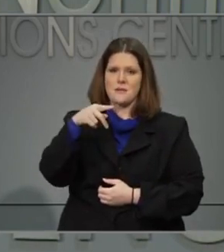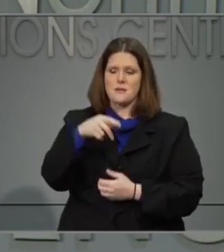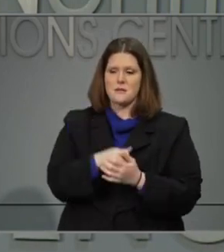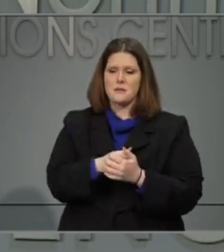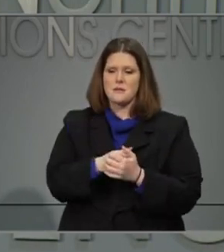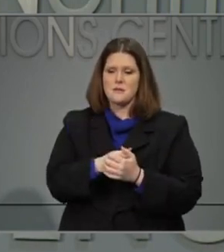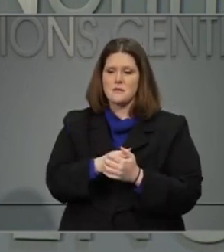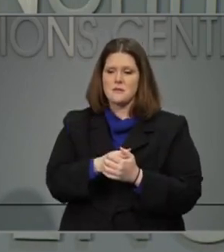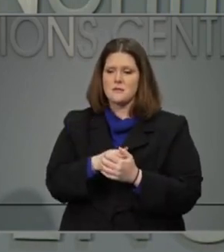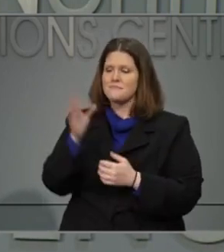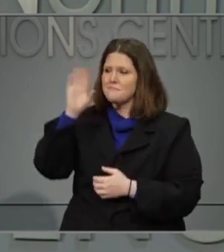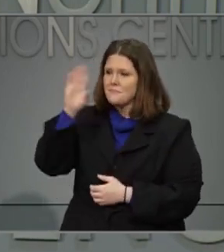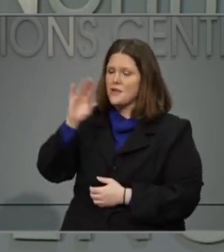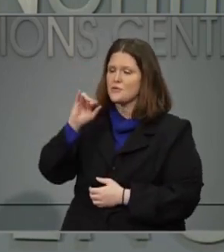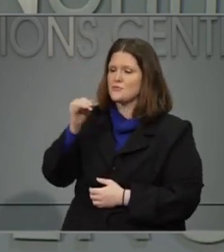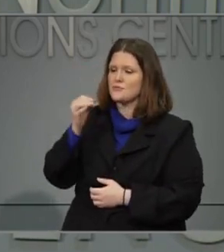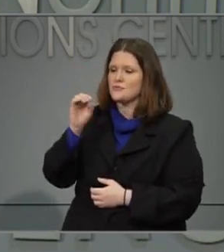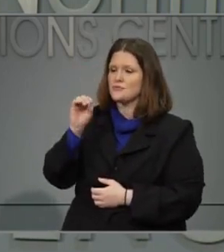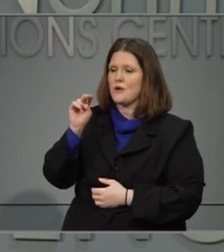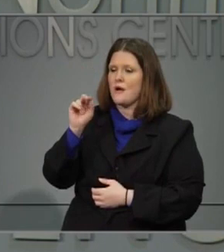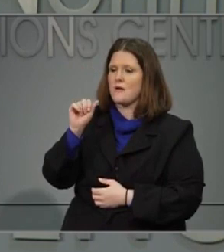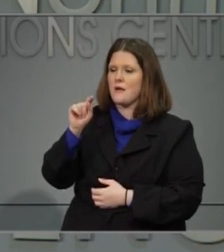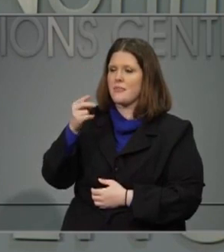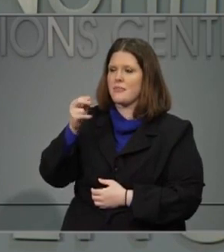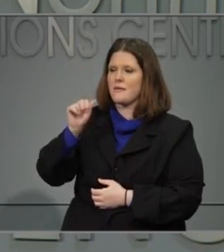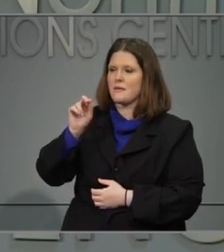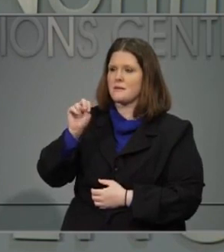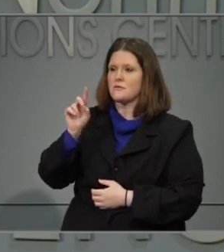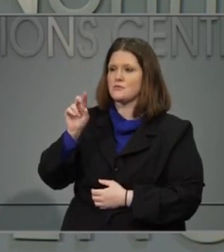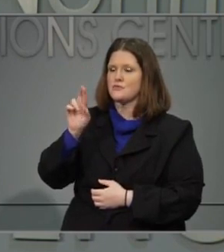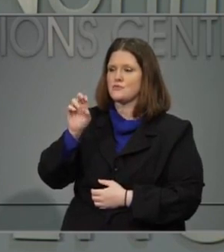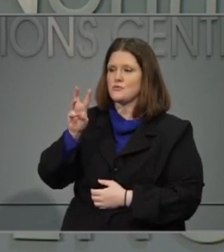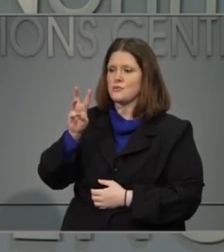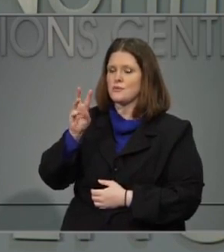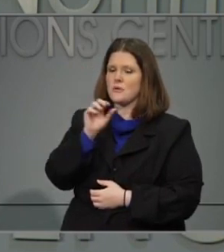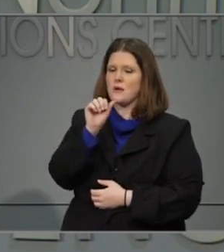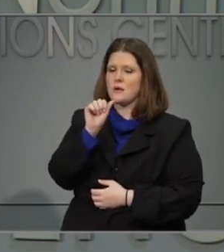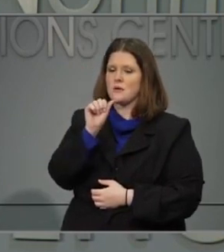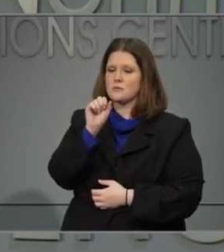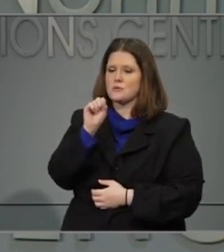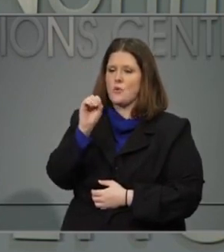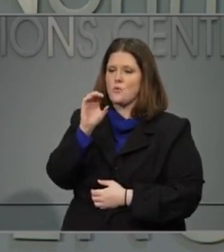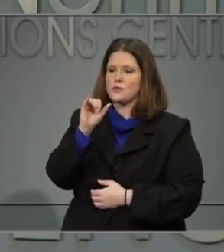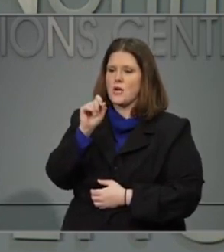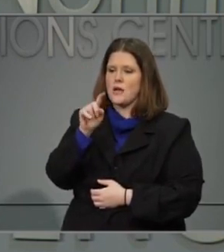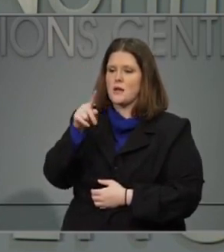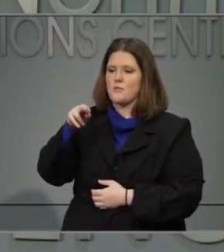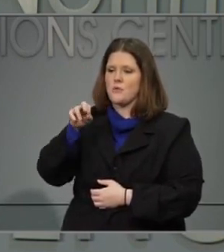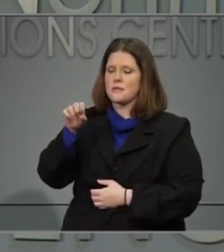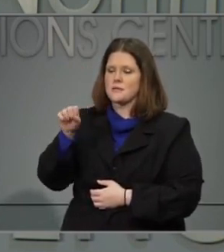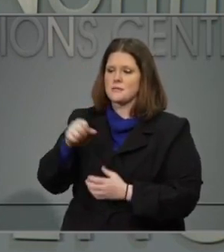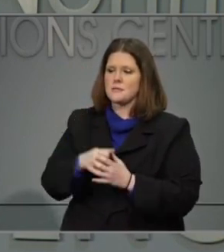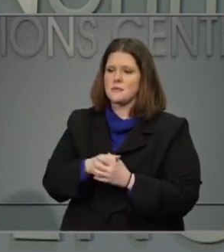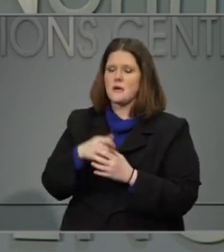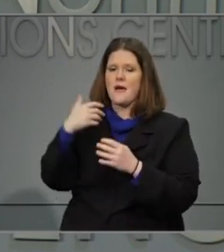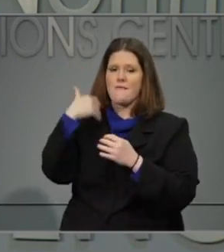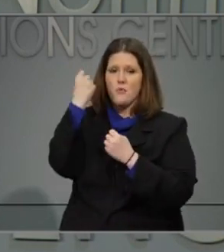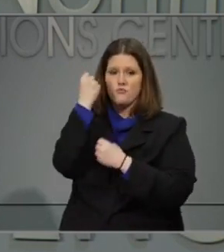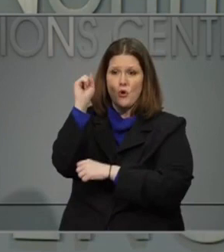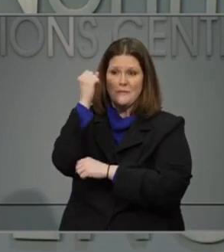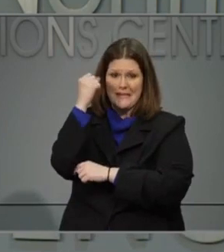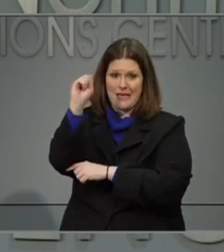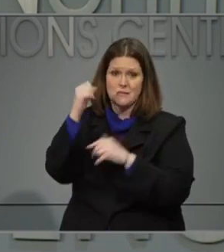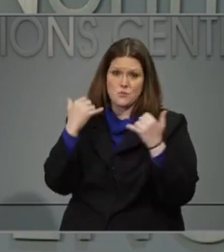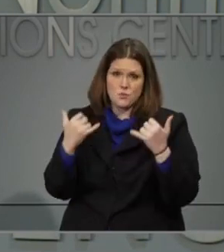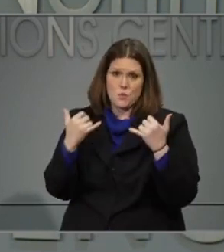Hi, this is Jonathan Drew with the Associated Press. Governor Cooper, the reopen NC protesters were out there again today.